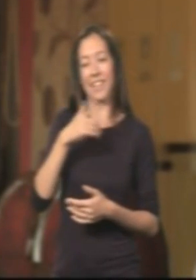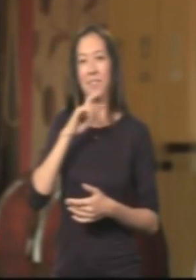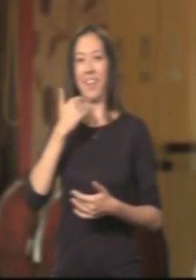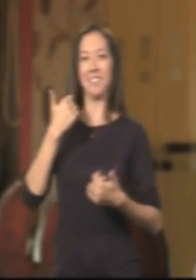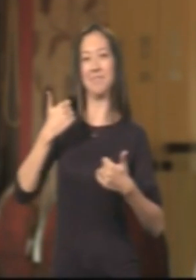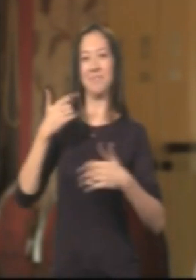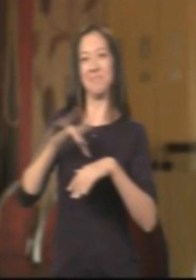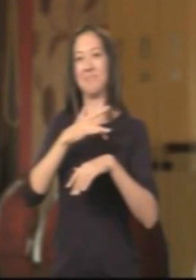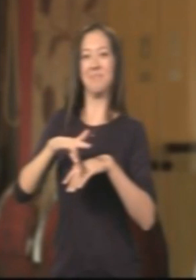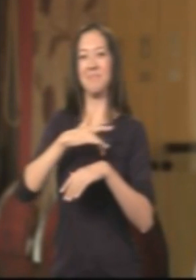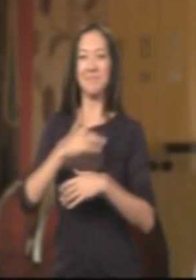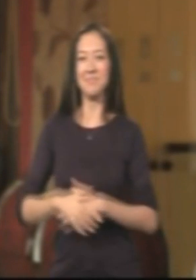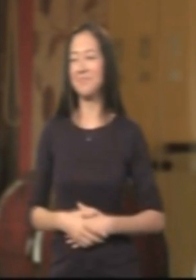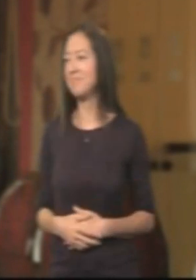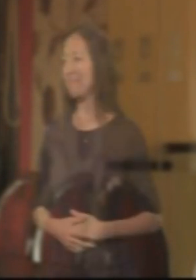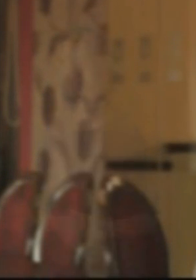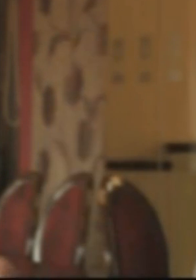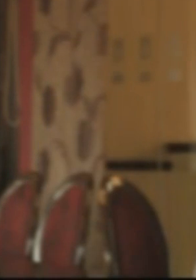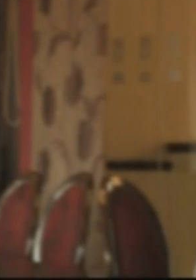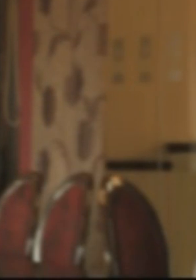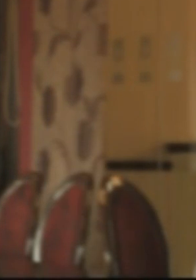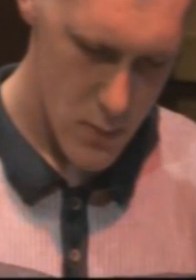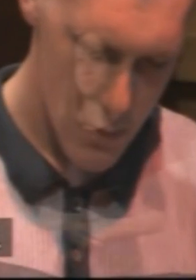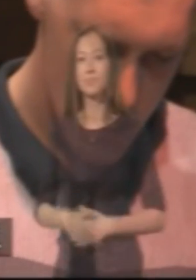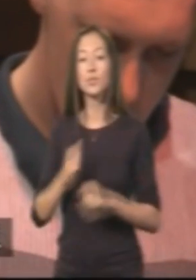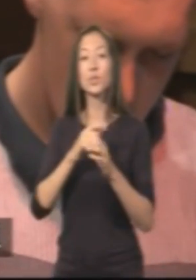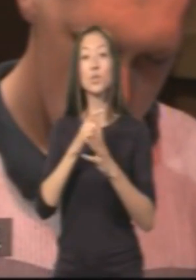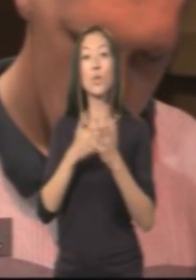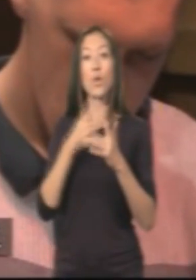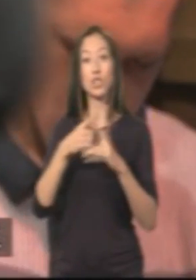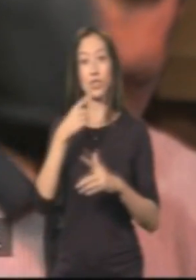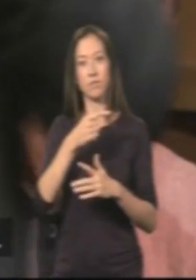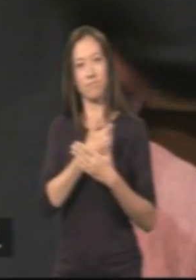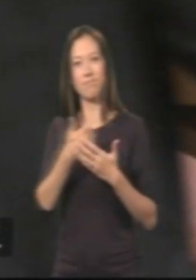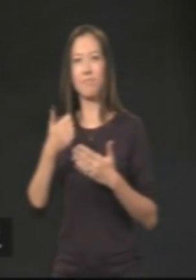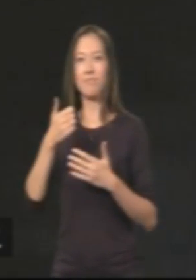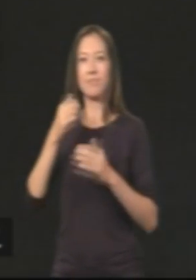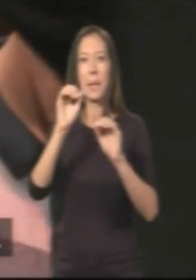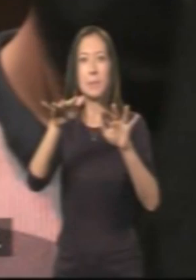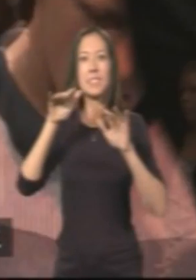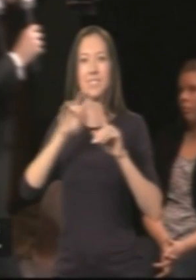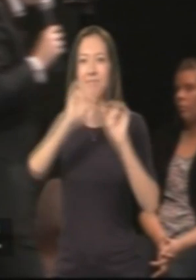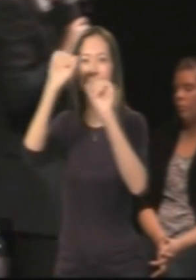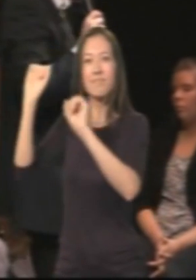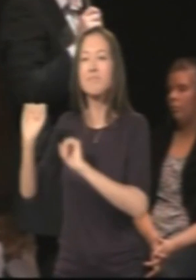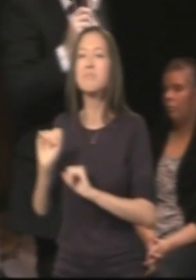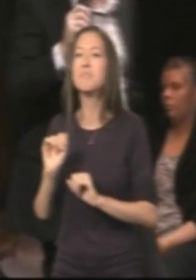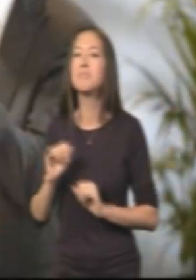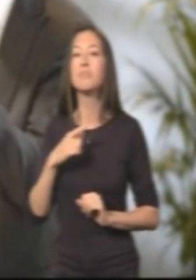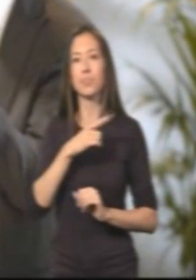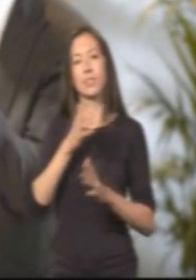some testers to select who I think will be the stars of the show. George is not a stereotypical hypnotist.